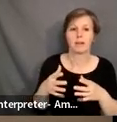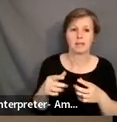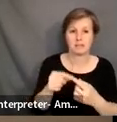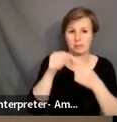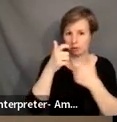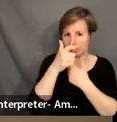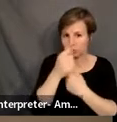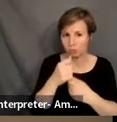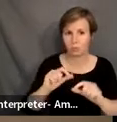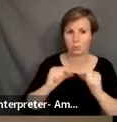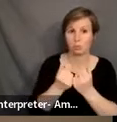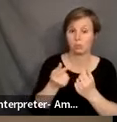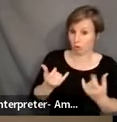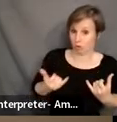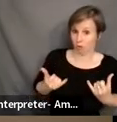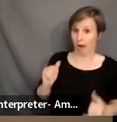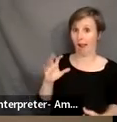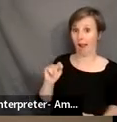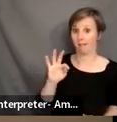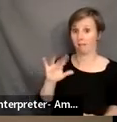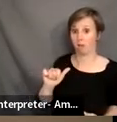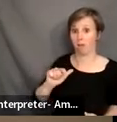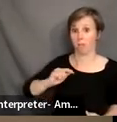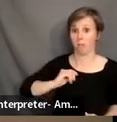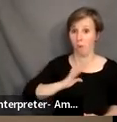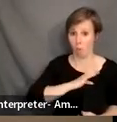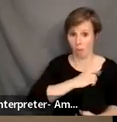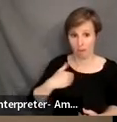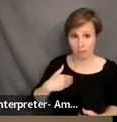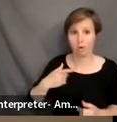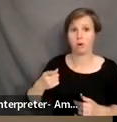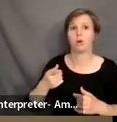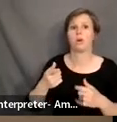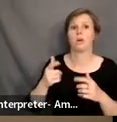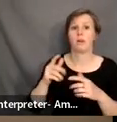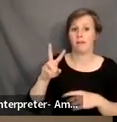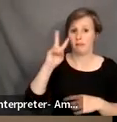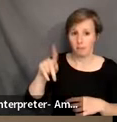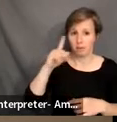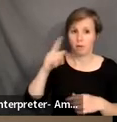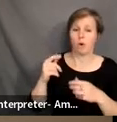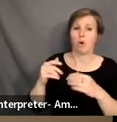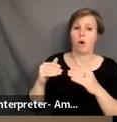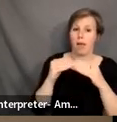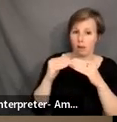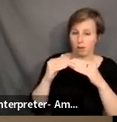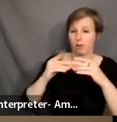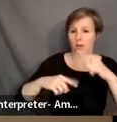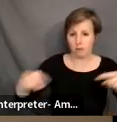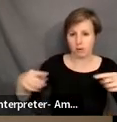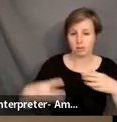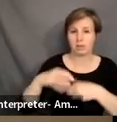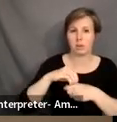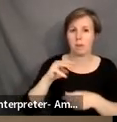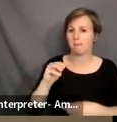a current ACTFL board member. Krishana serves as the vice president for equity, diversity and justice at Mount